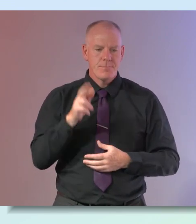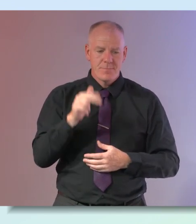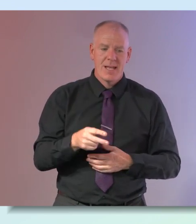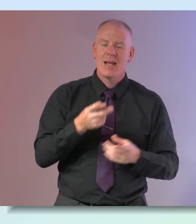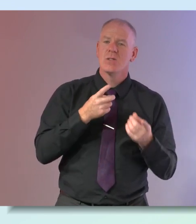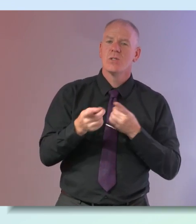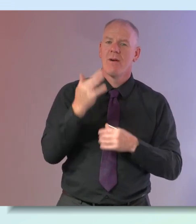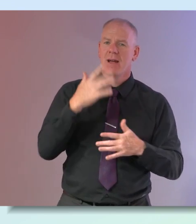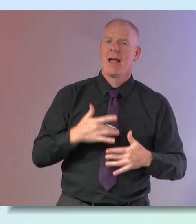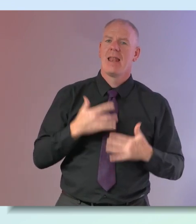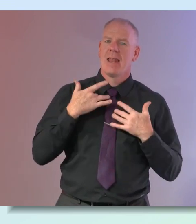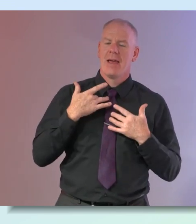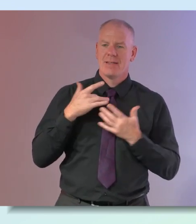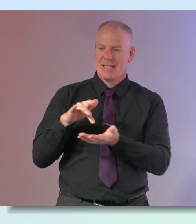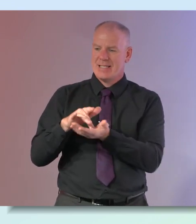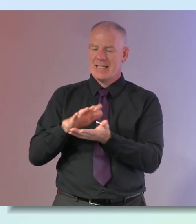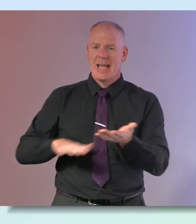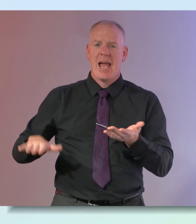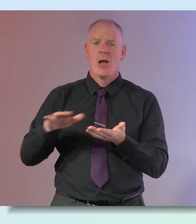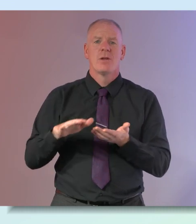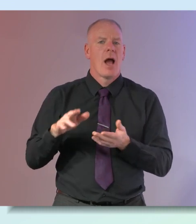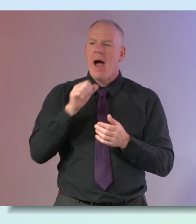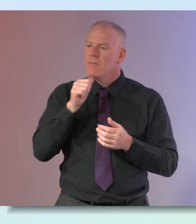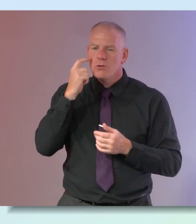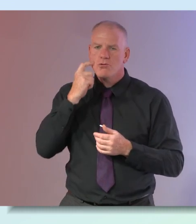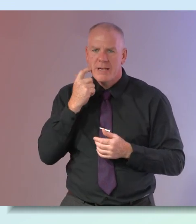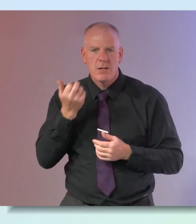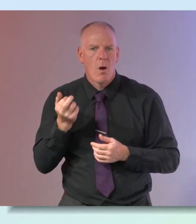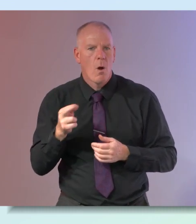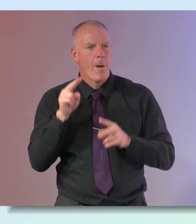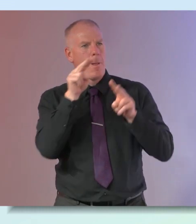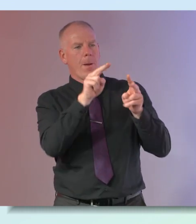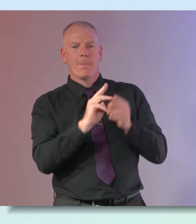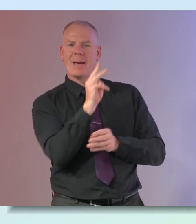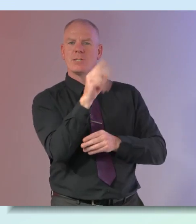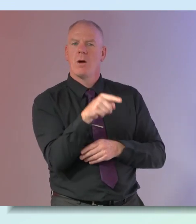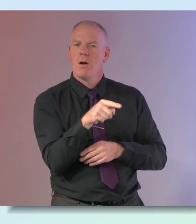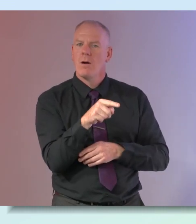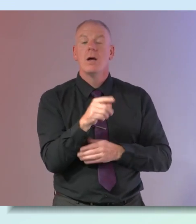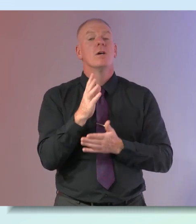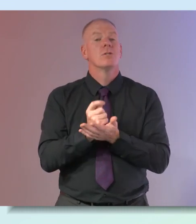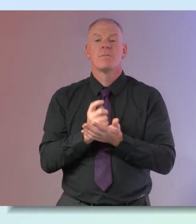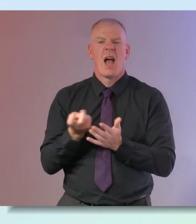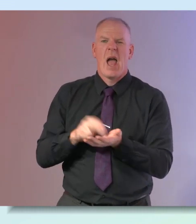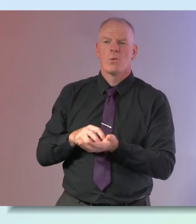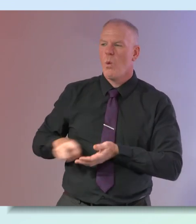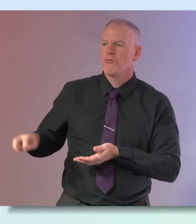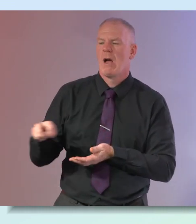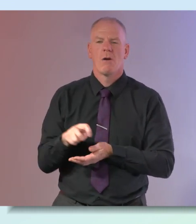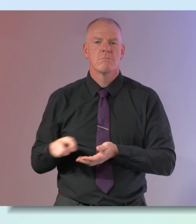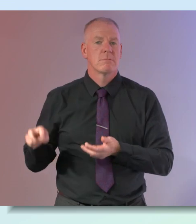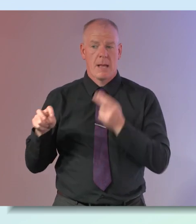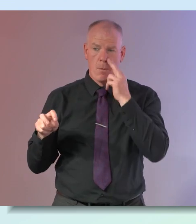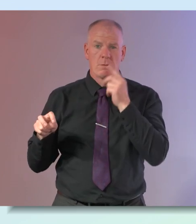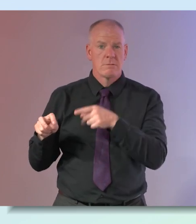live in a very kind of urban area without perhaps a lot of green space by looking at pictures so not everyone is able to get up and get out and move around in their